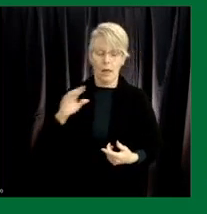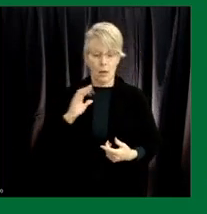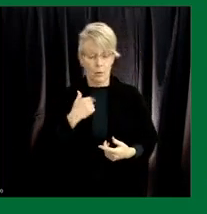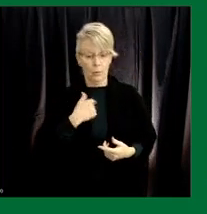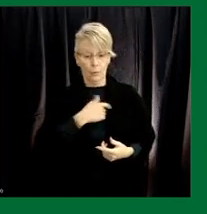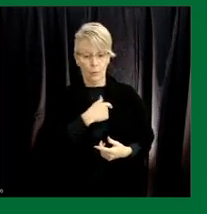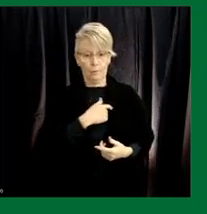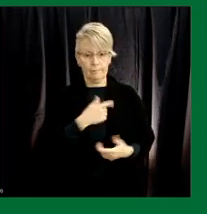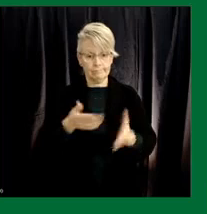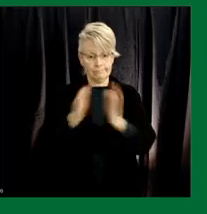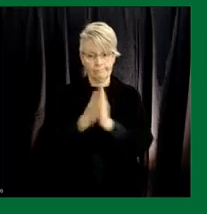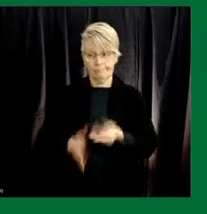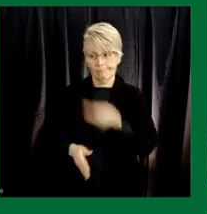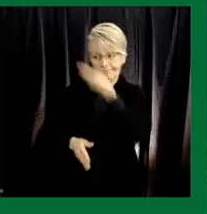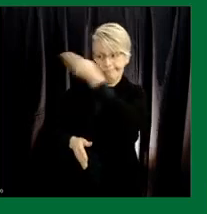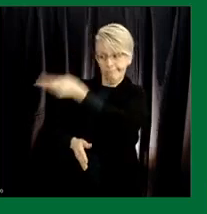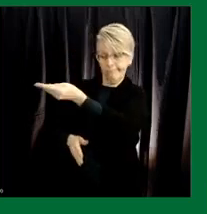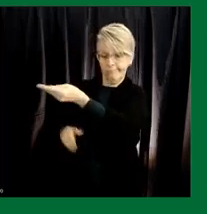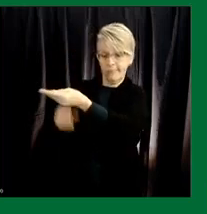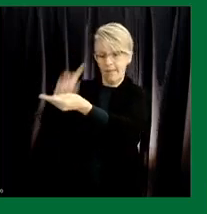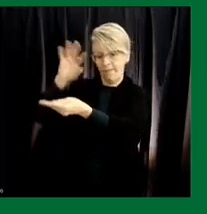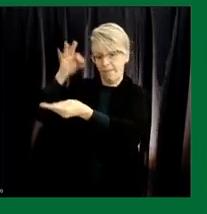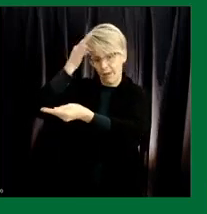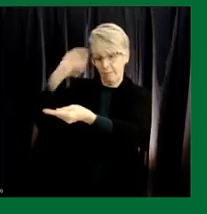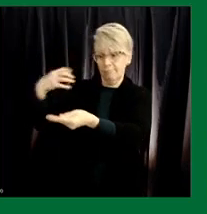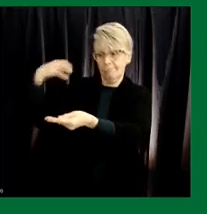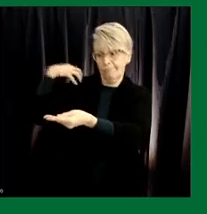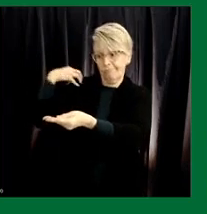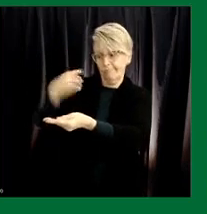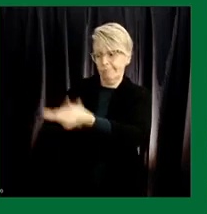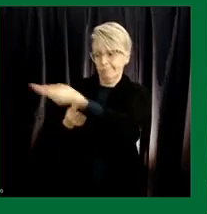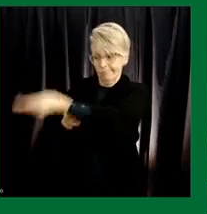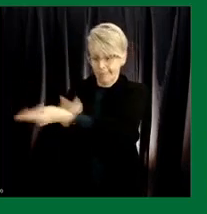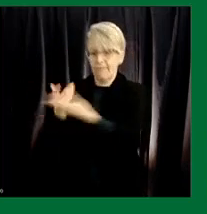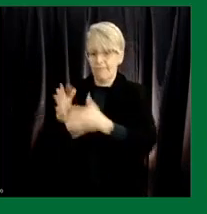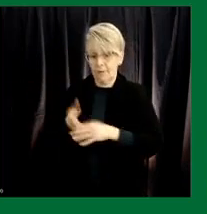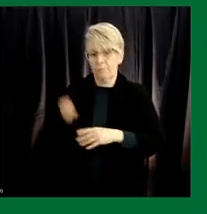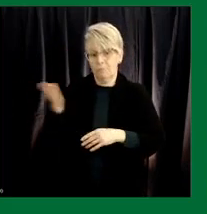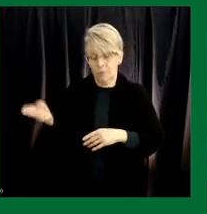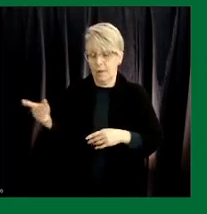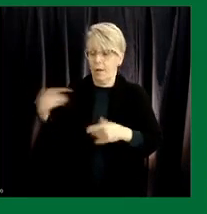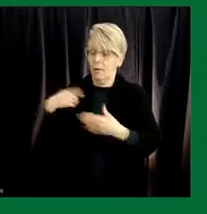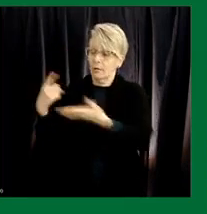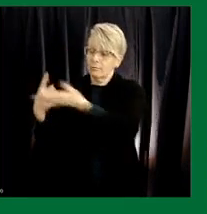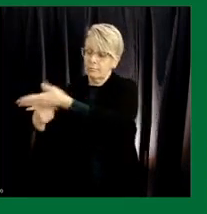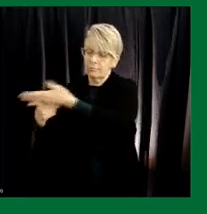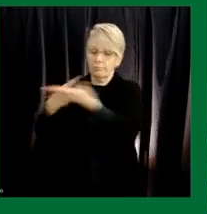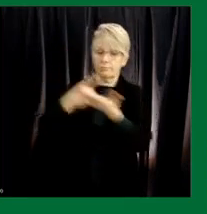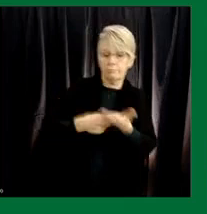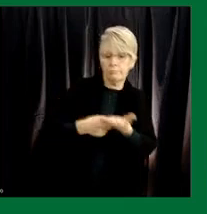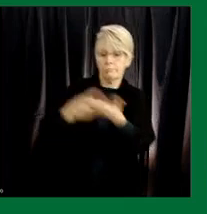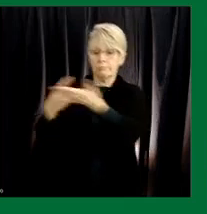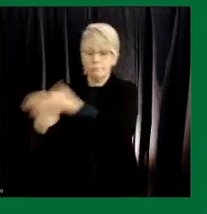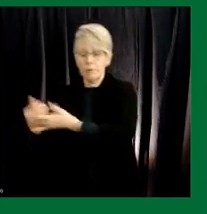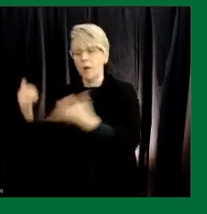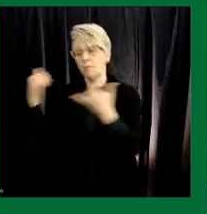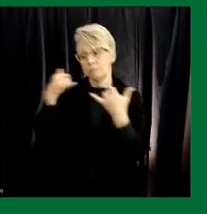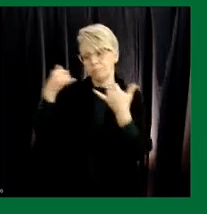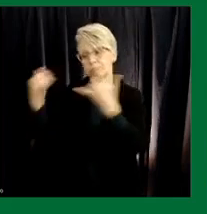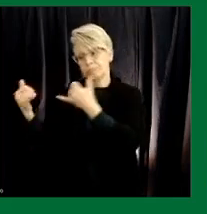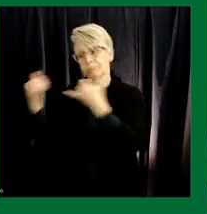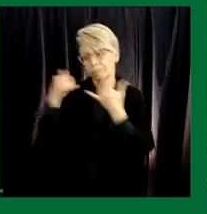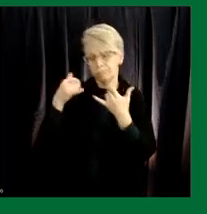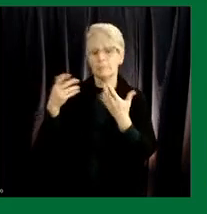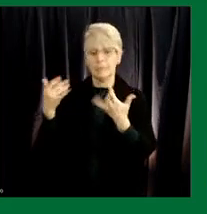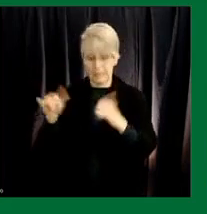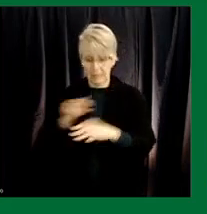on minister champagne's desk those conversations between minister champagne and our minister have taken place and continue to take place